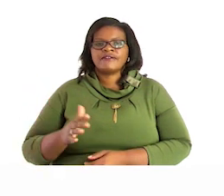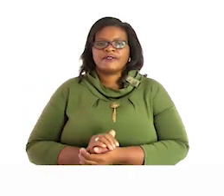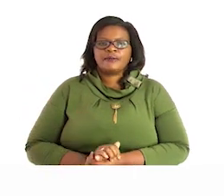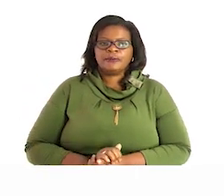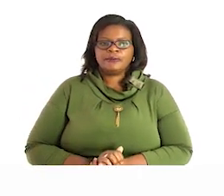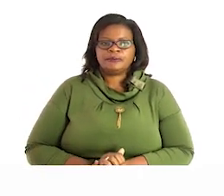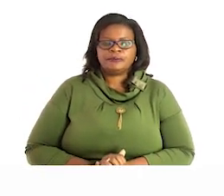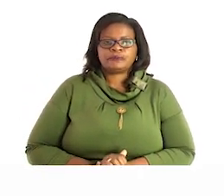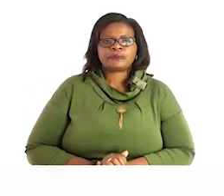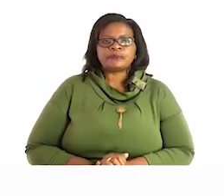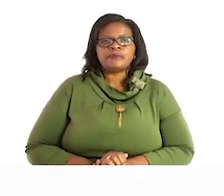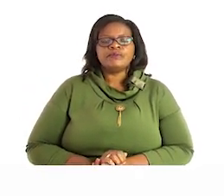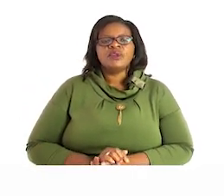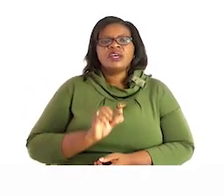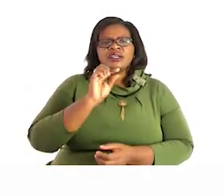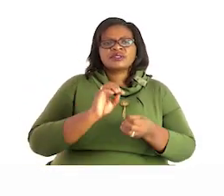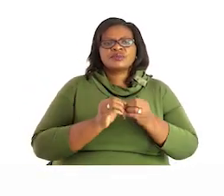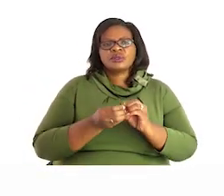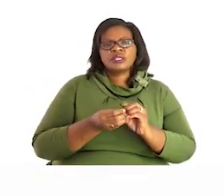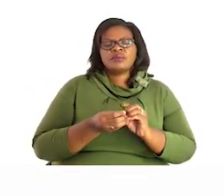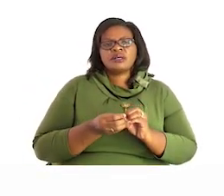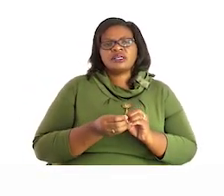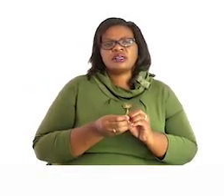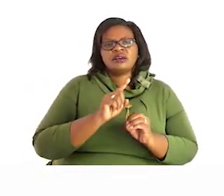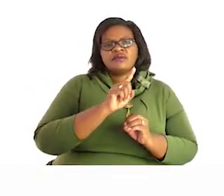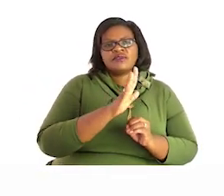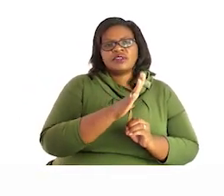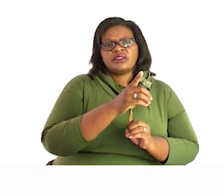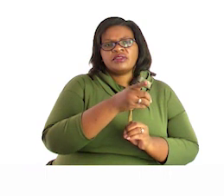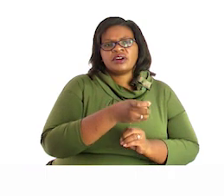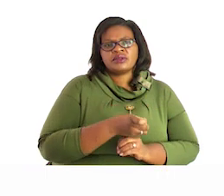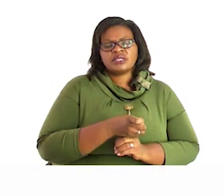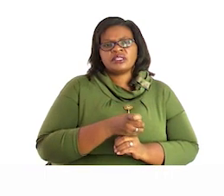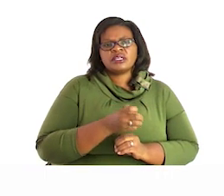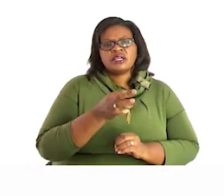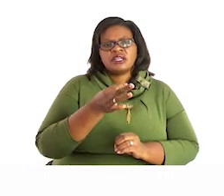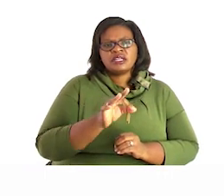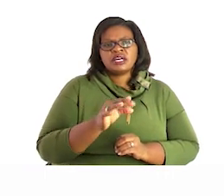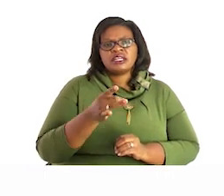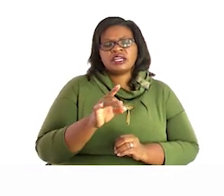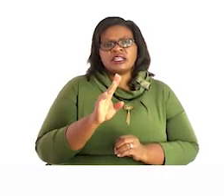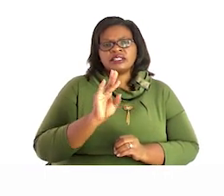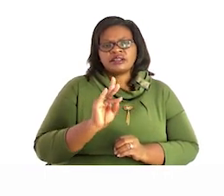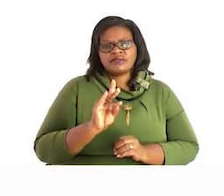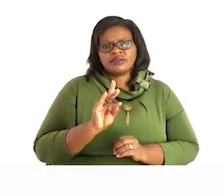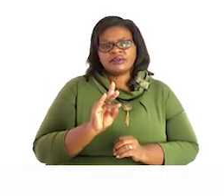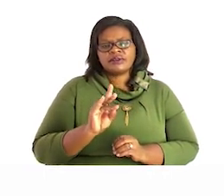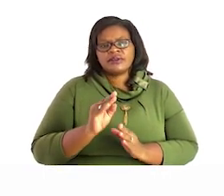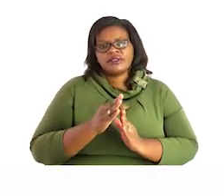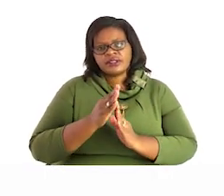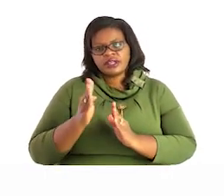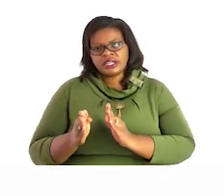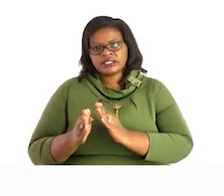so the smallest number there will be 15000 so 9387